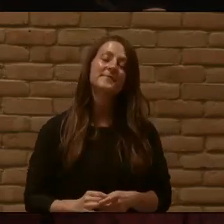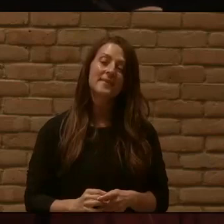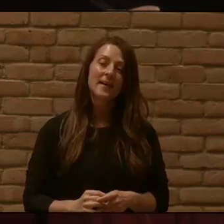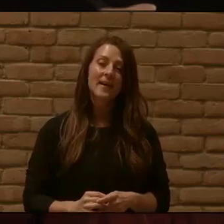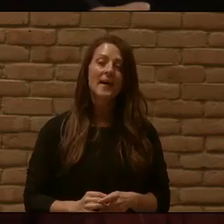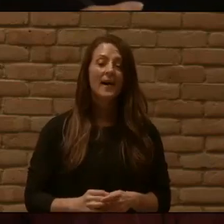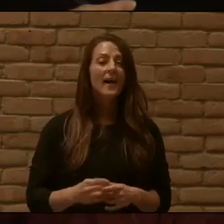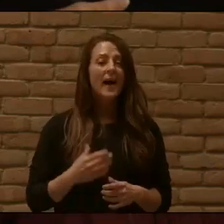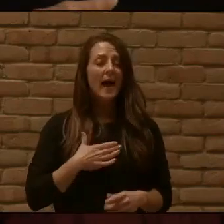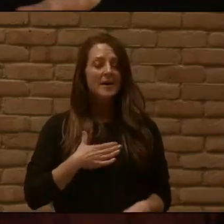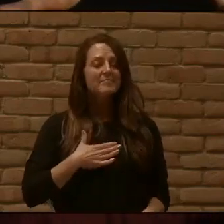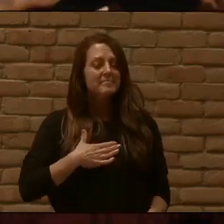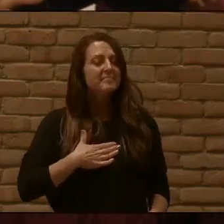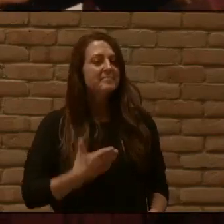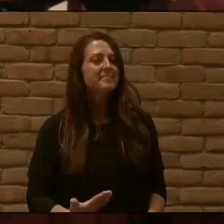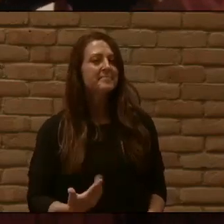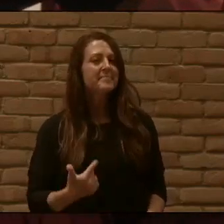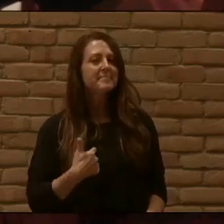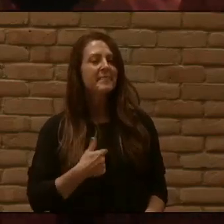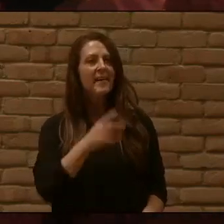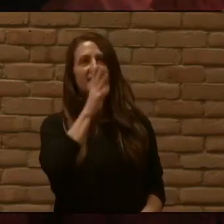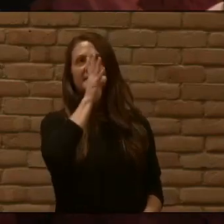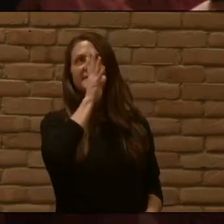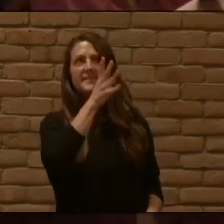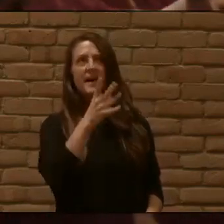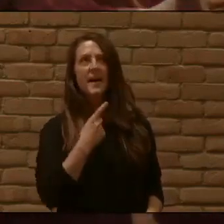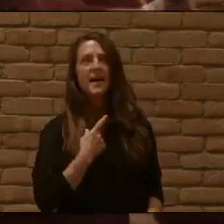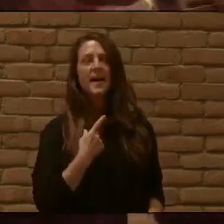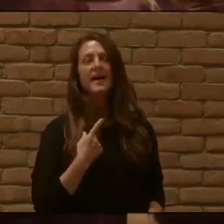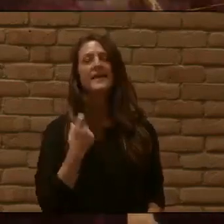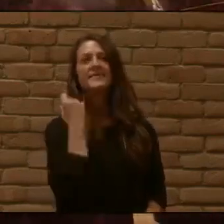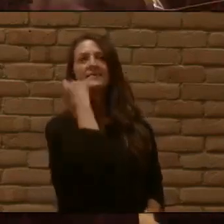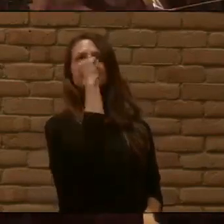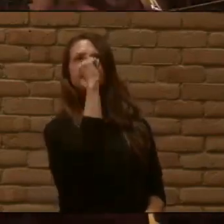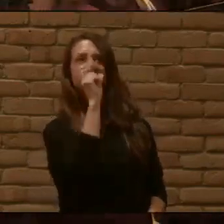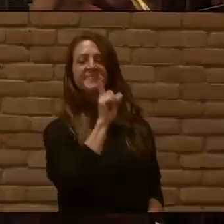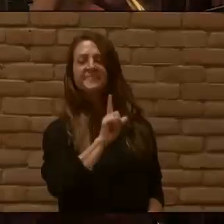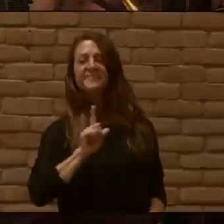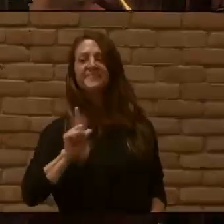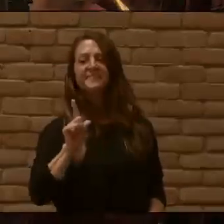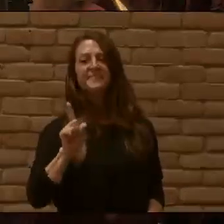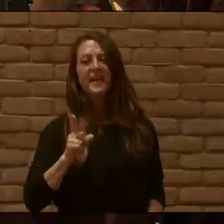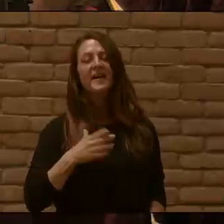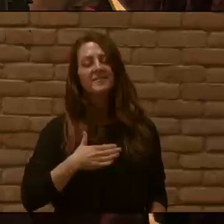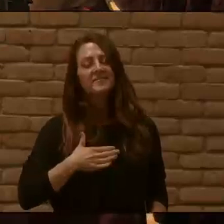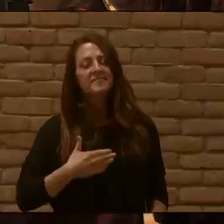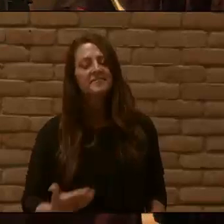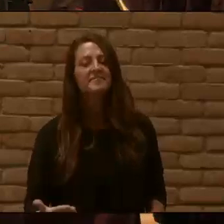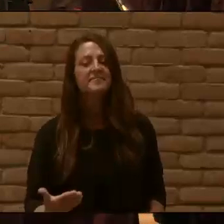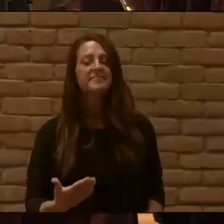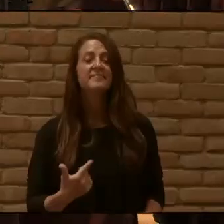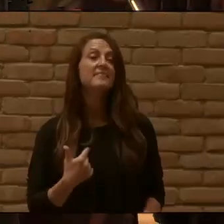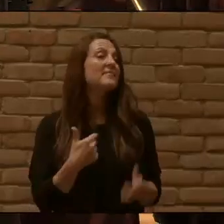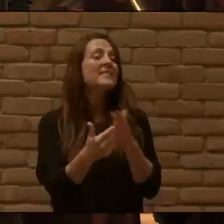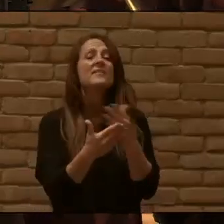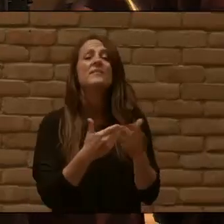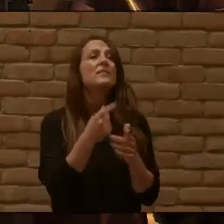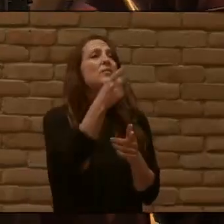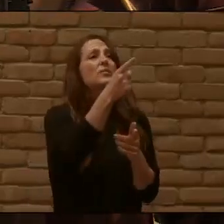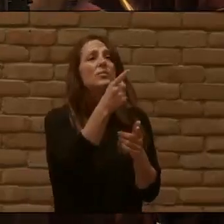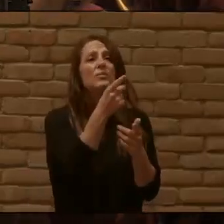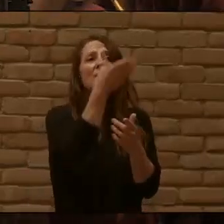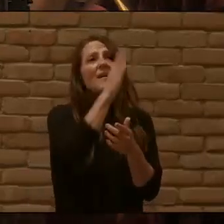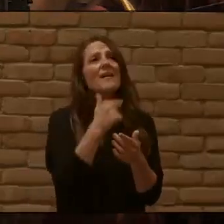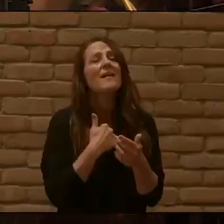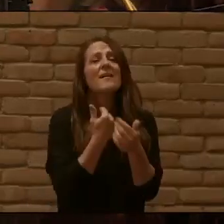Prone to wander Lord I feel it Prone to leave